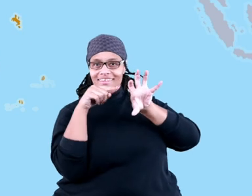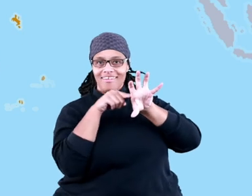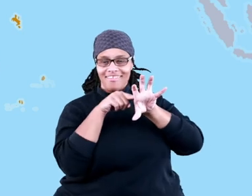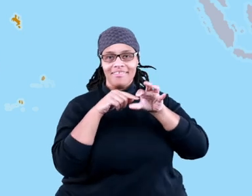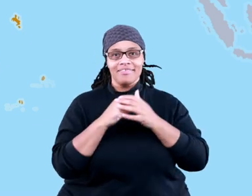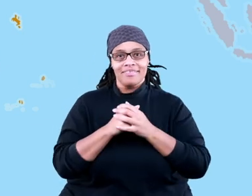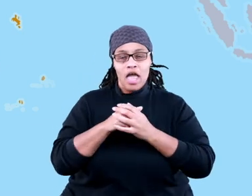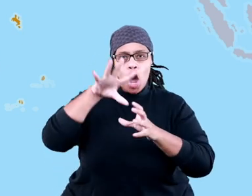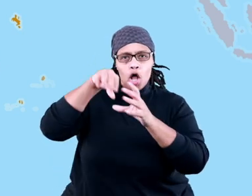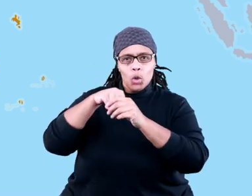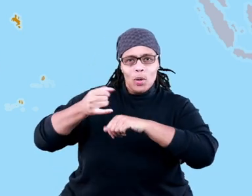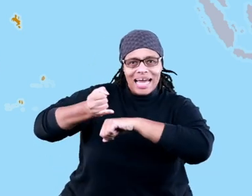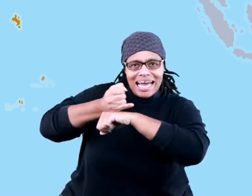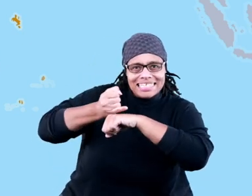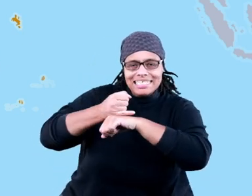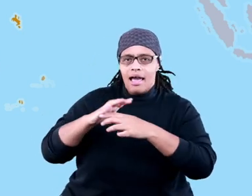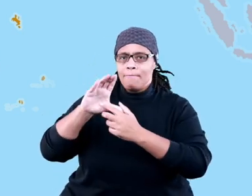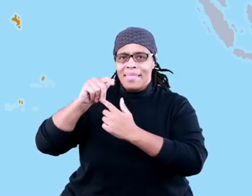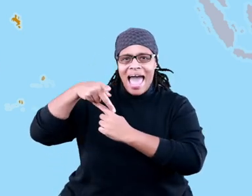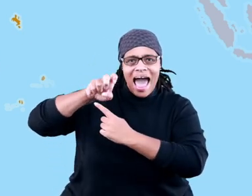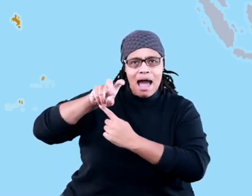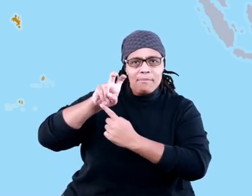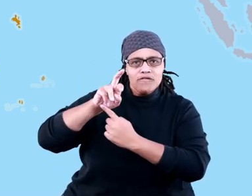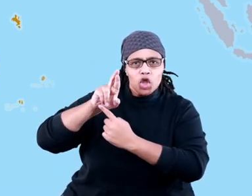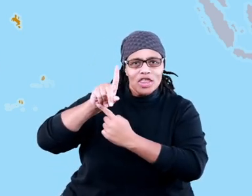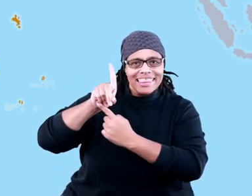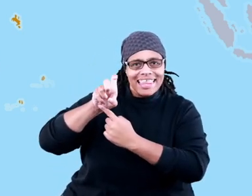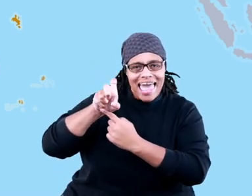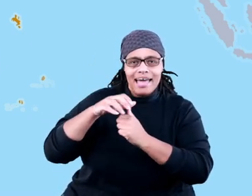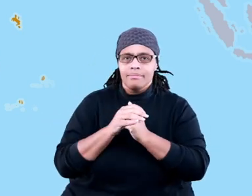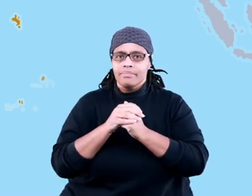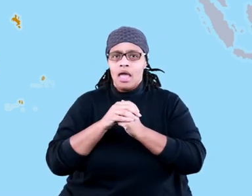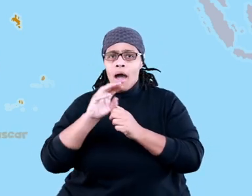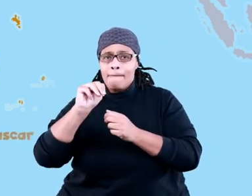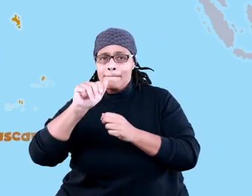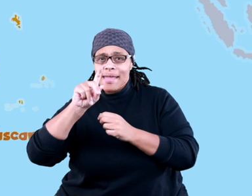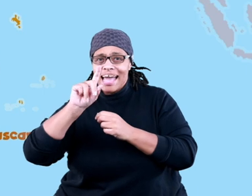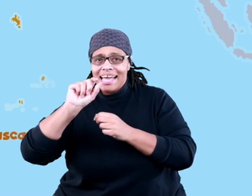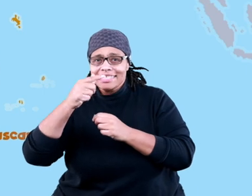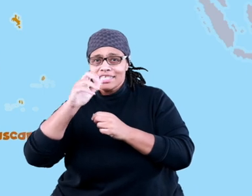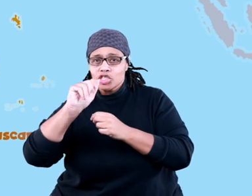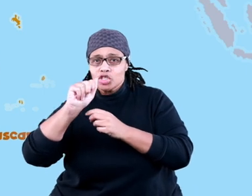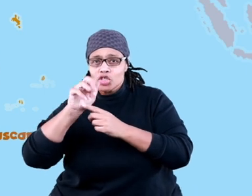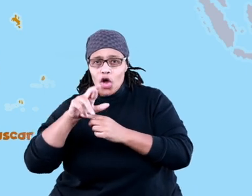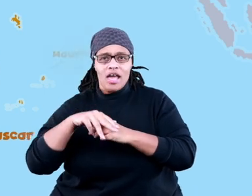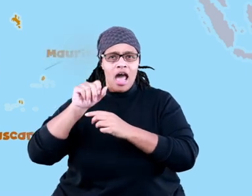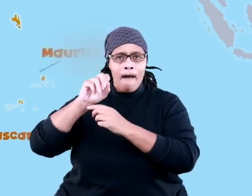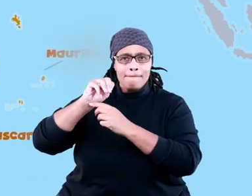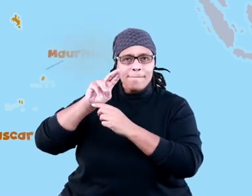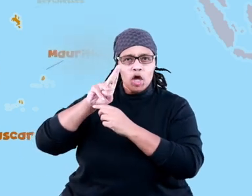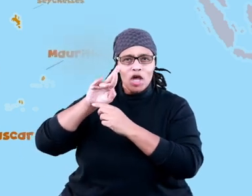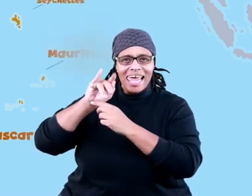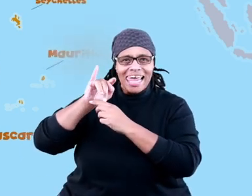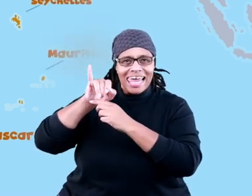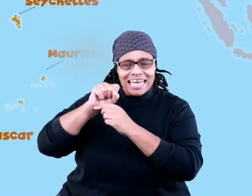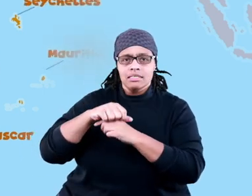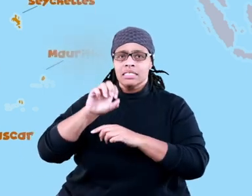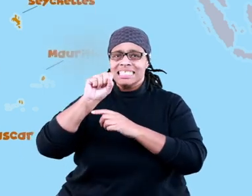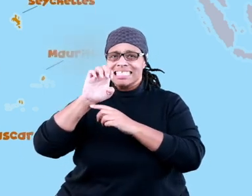also includes the islands of Cape Verde, Madagascar, Mauritius,